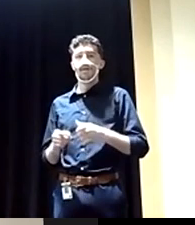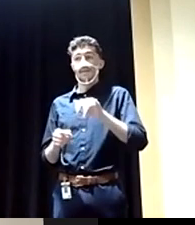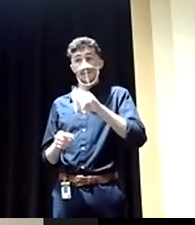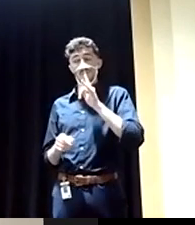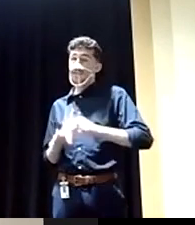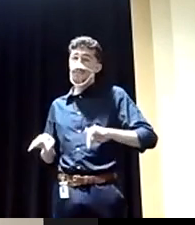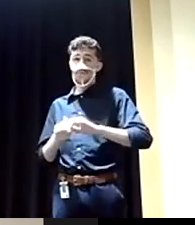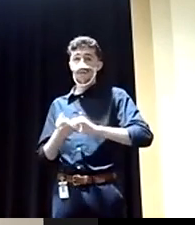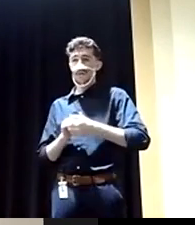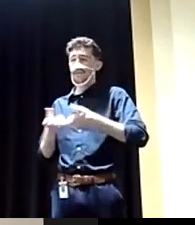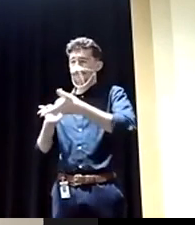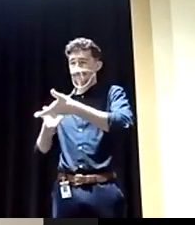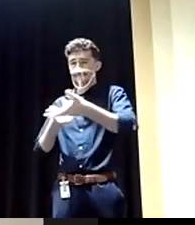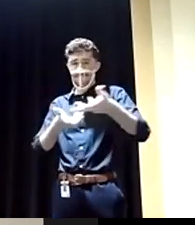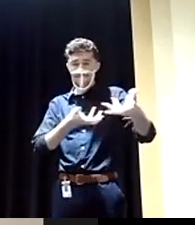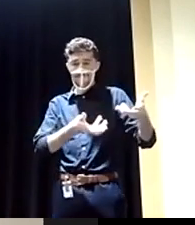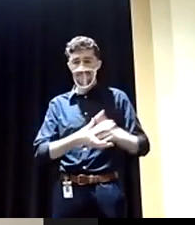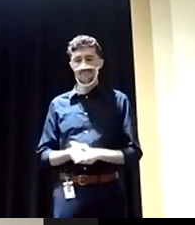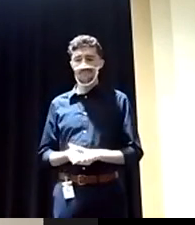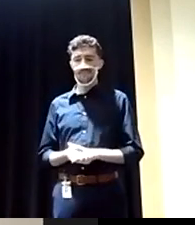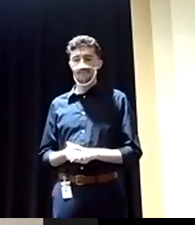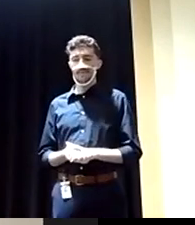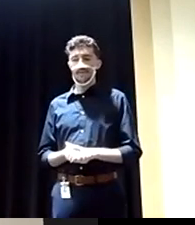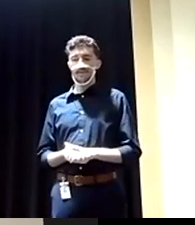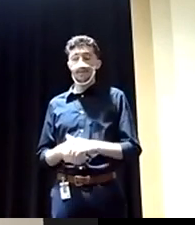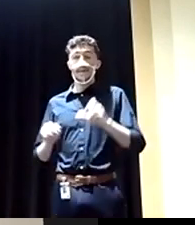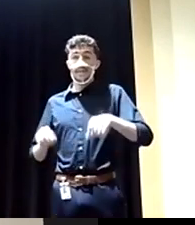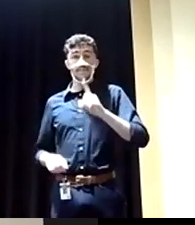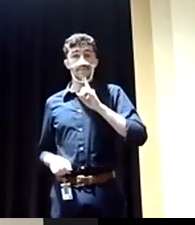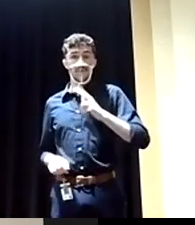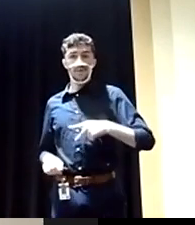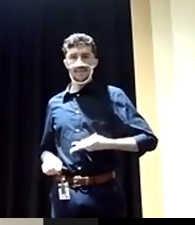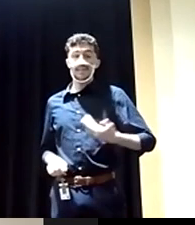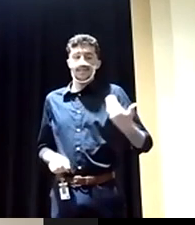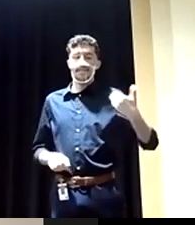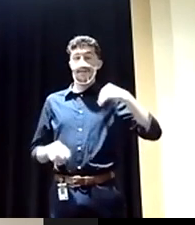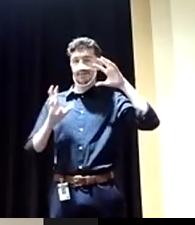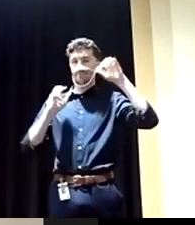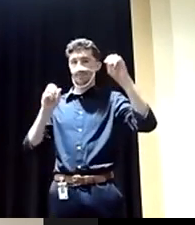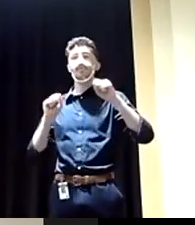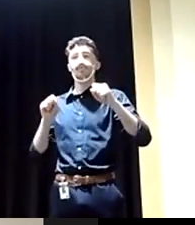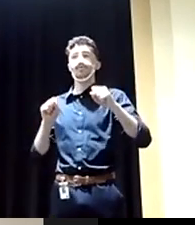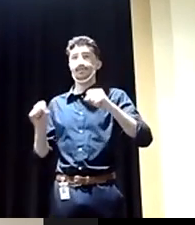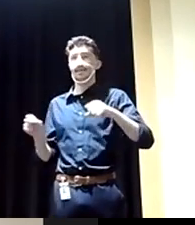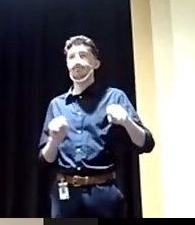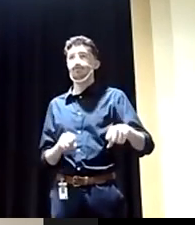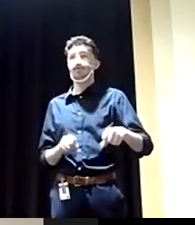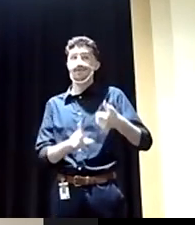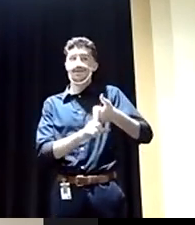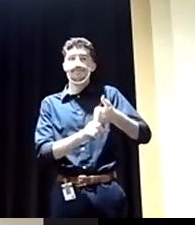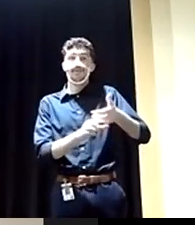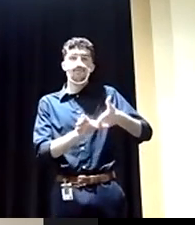pretty upsetting that the former president was able to unilaterally withdraw